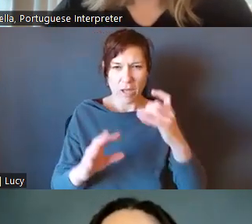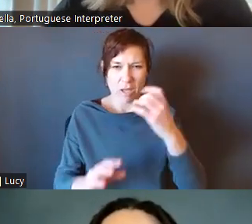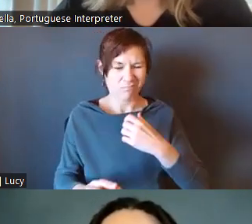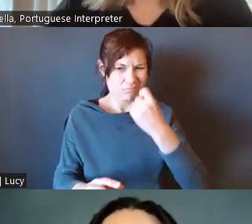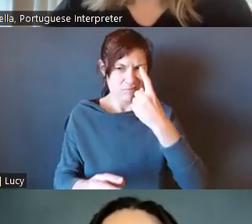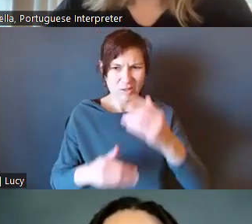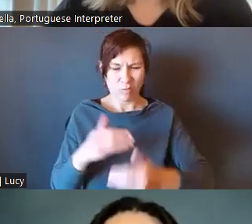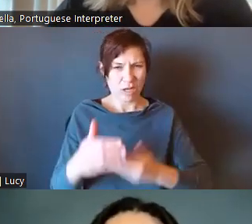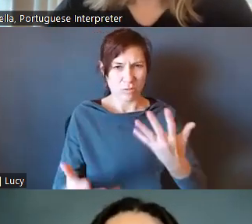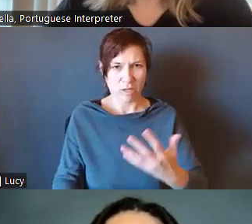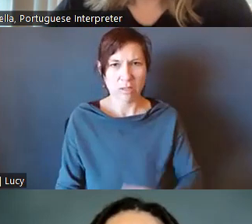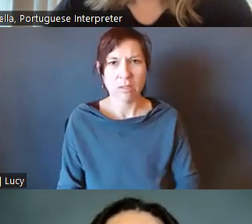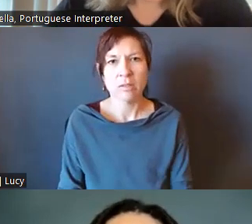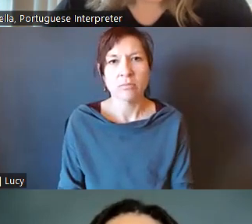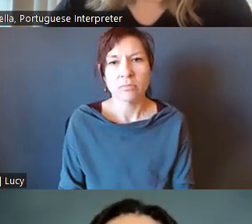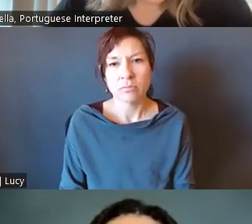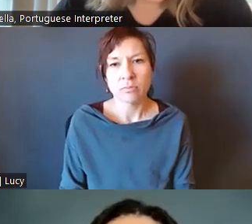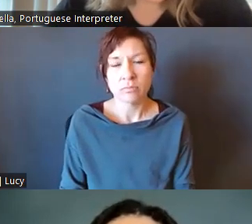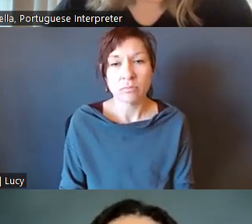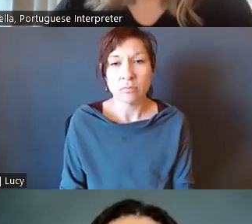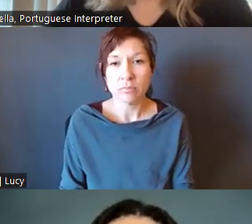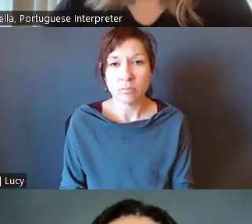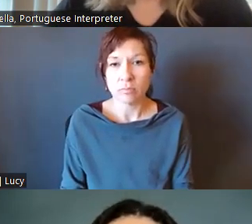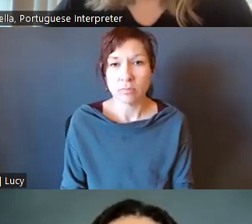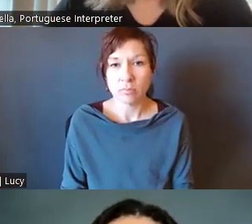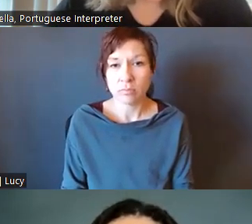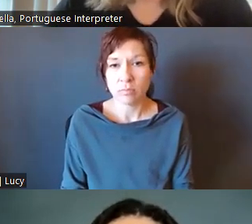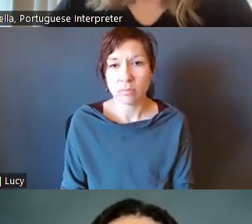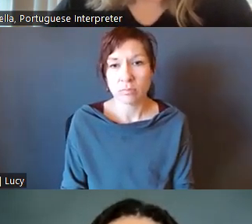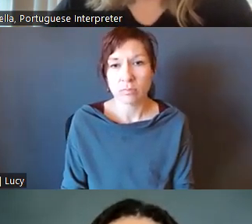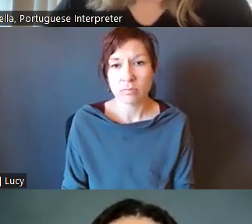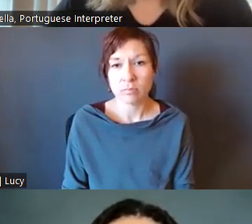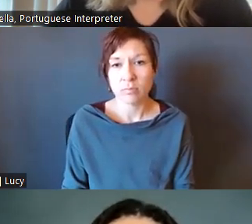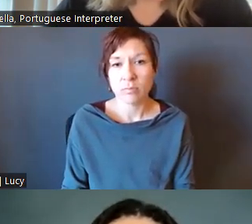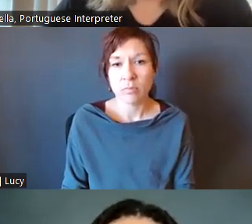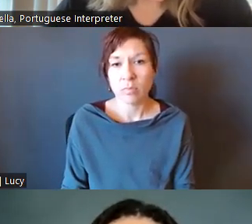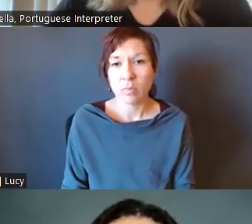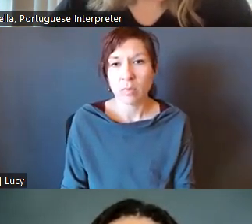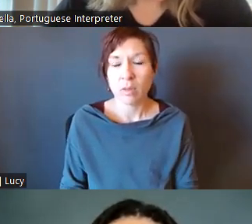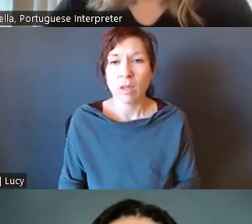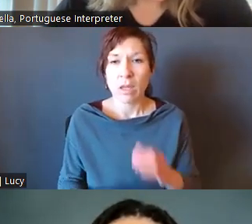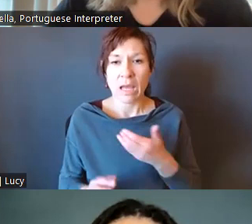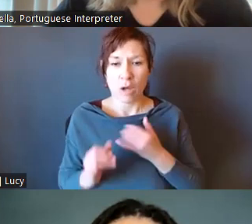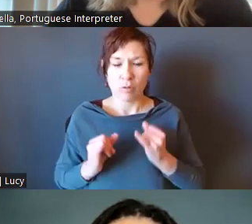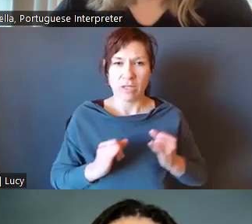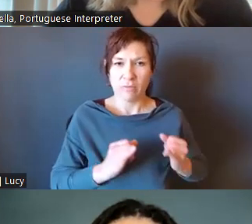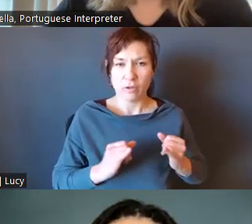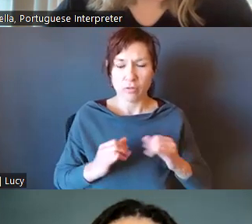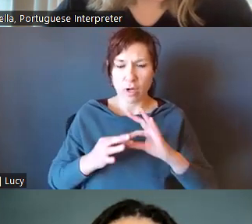the idea is that we would send our individual comments to you, Rishi,